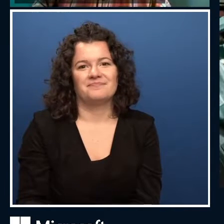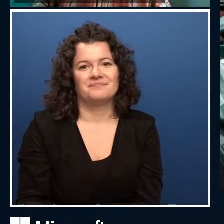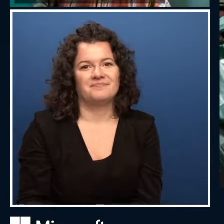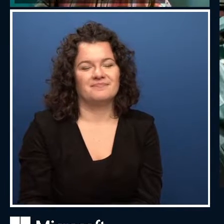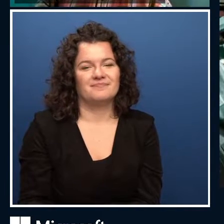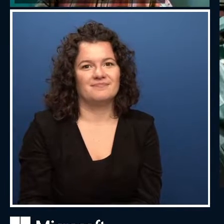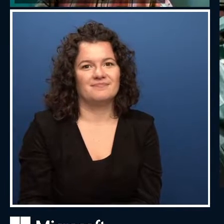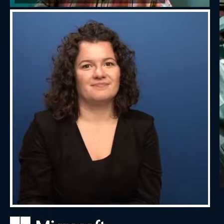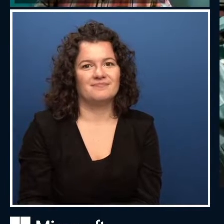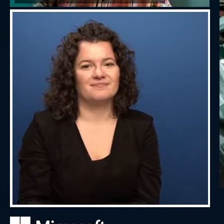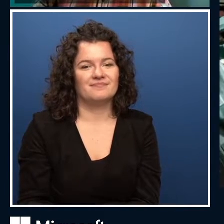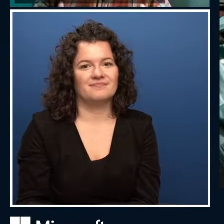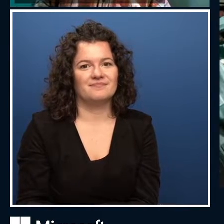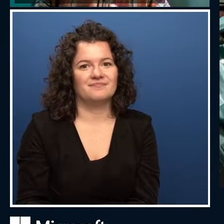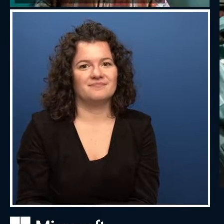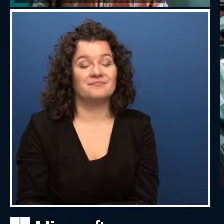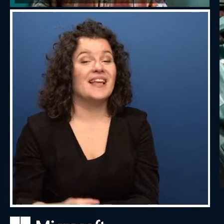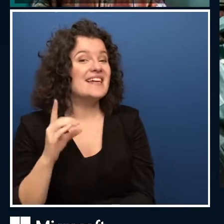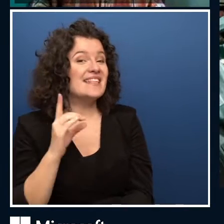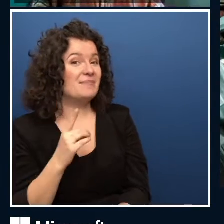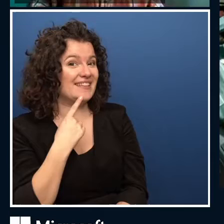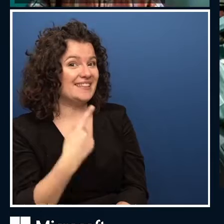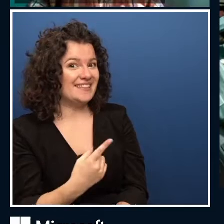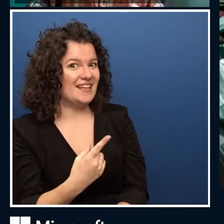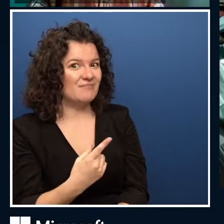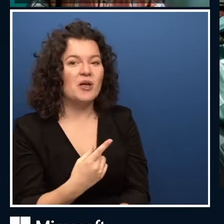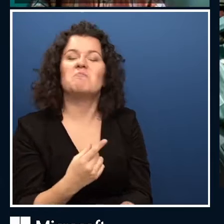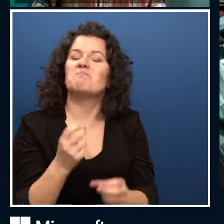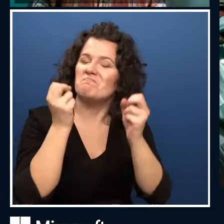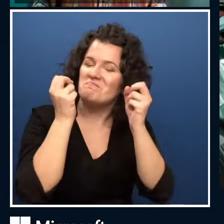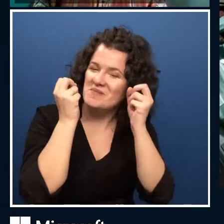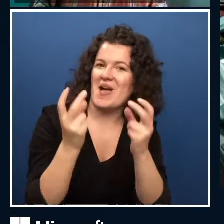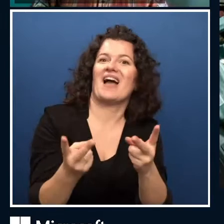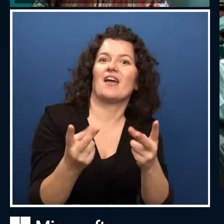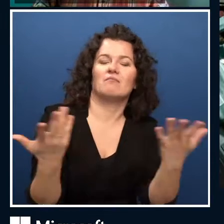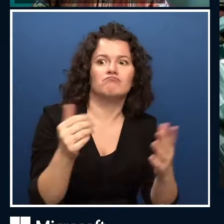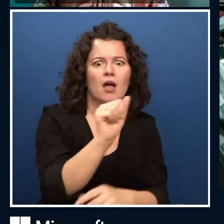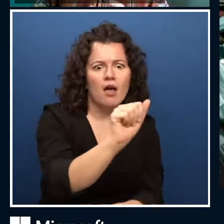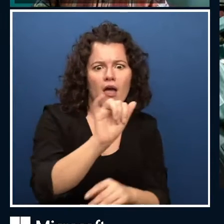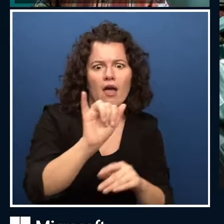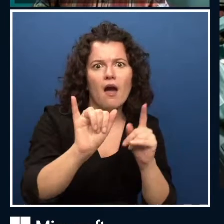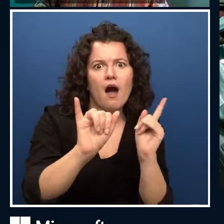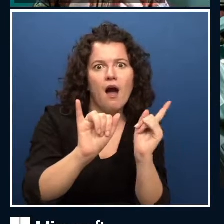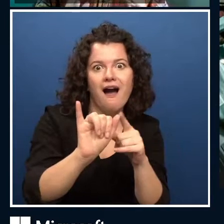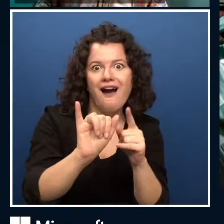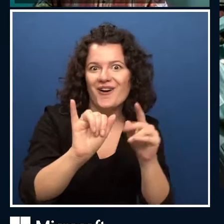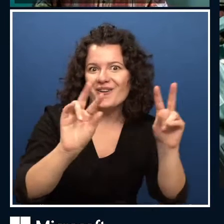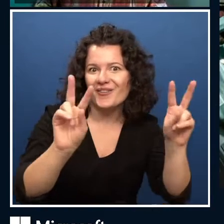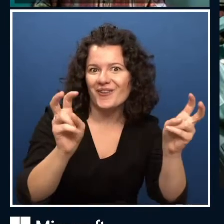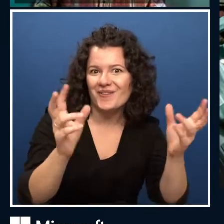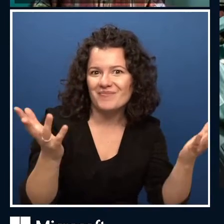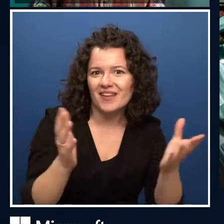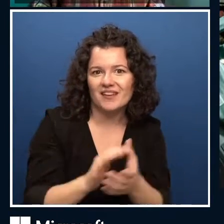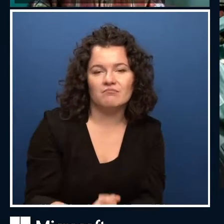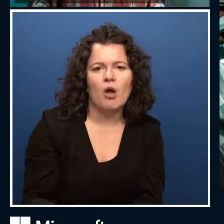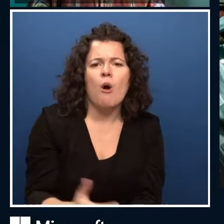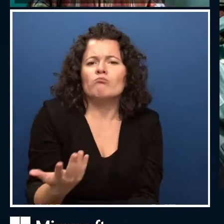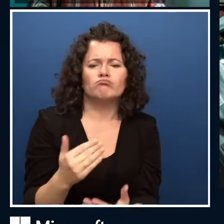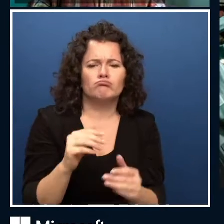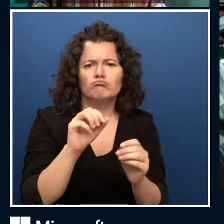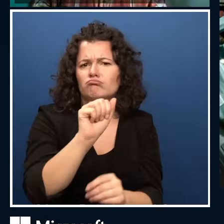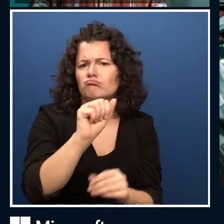Okay, so now let's start talking about artificial intelligence. And I think it's logical to start with a definition like what is AI?